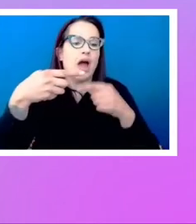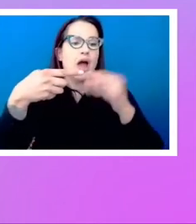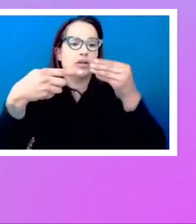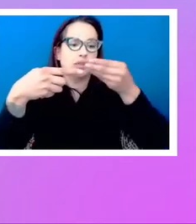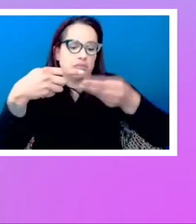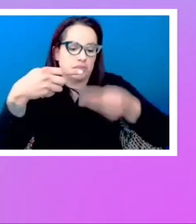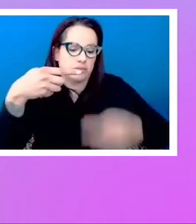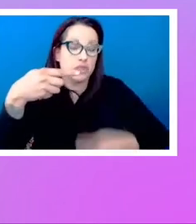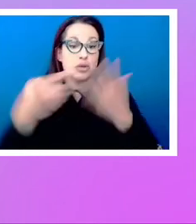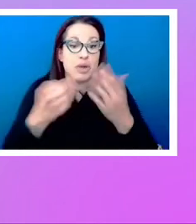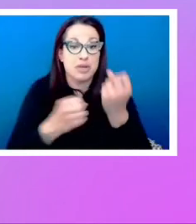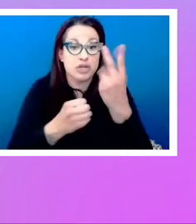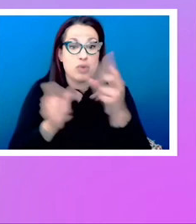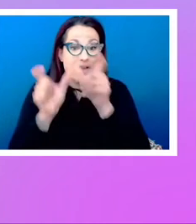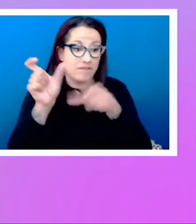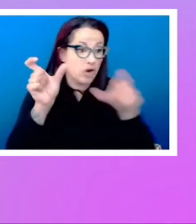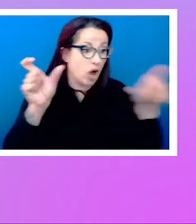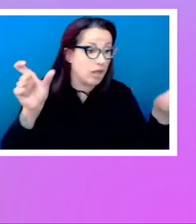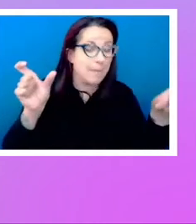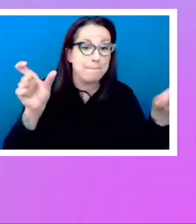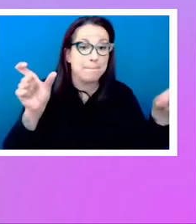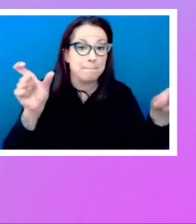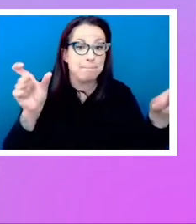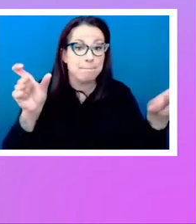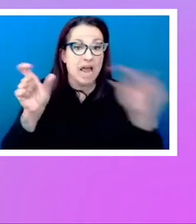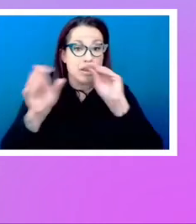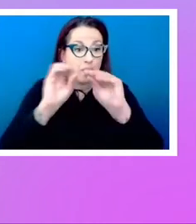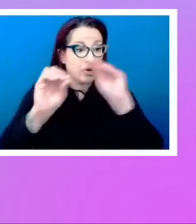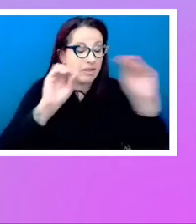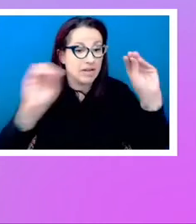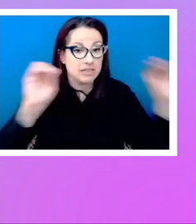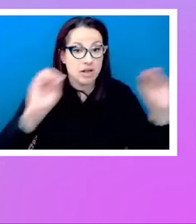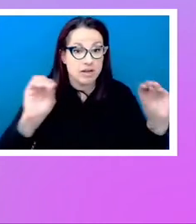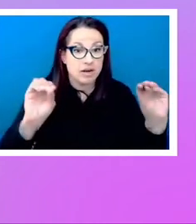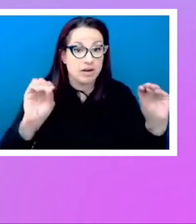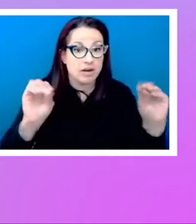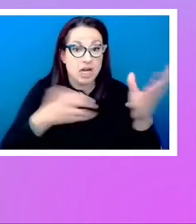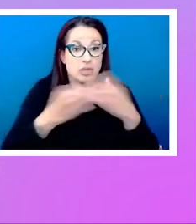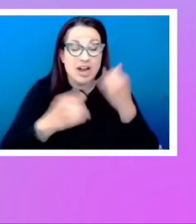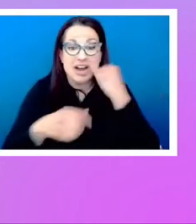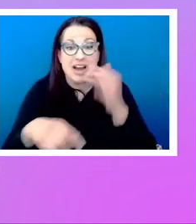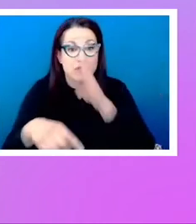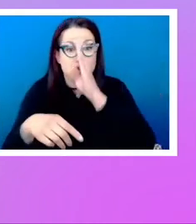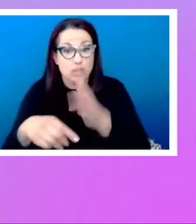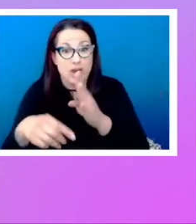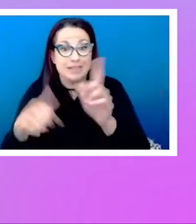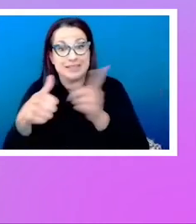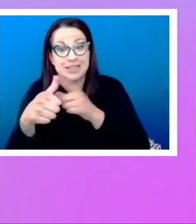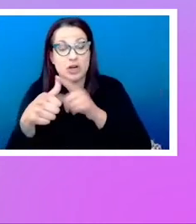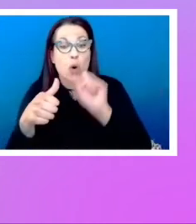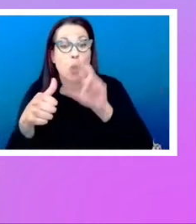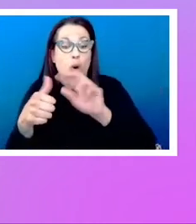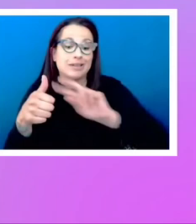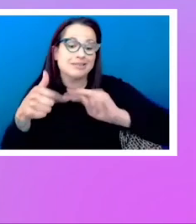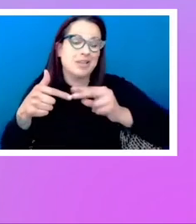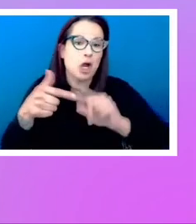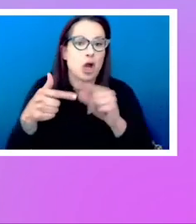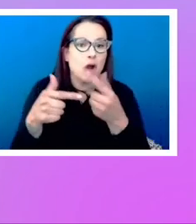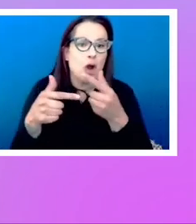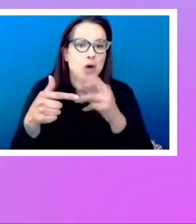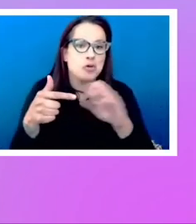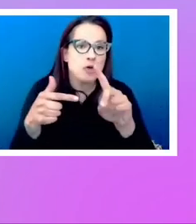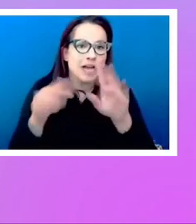then place things on that, whether they're direct children or whether they're grandchildren or great-grandchildren. You can still use those same columns.